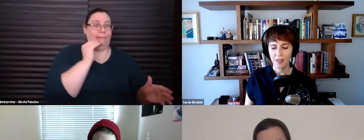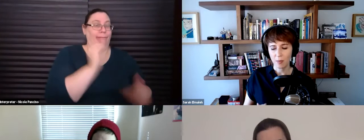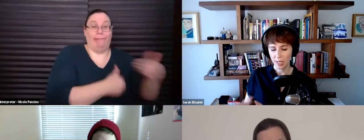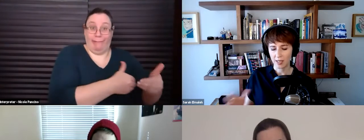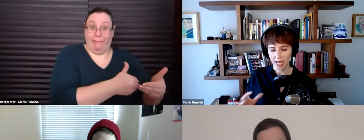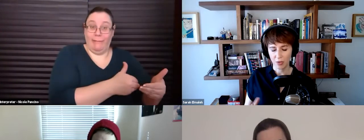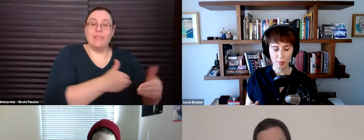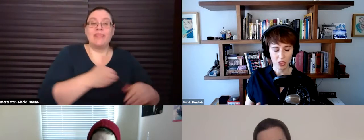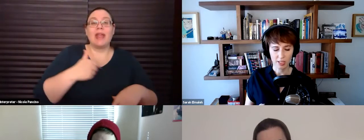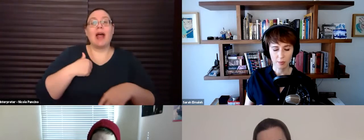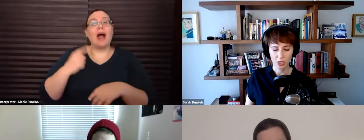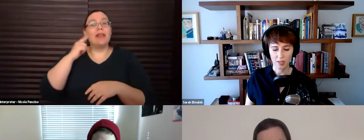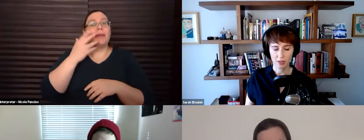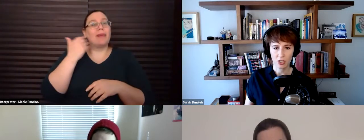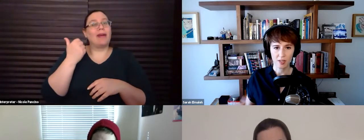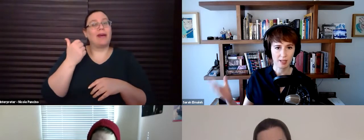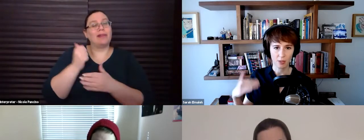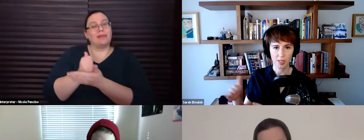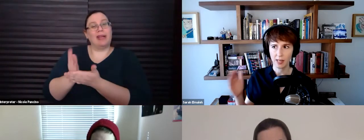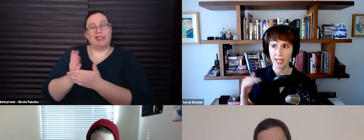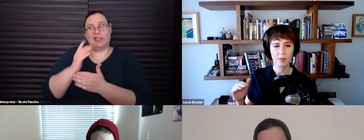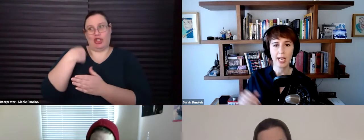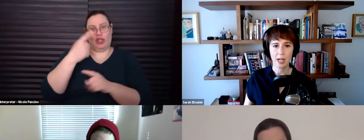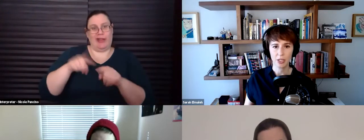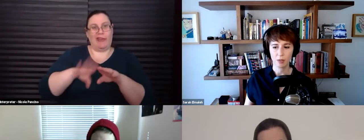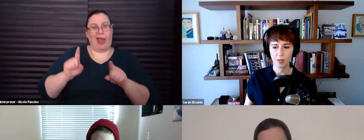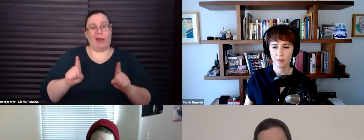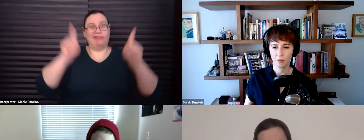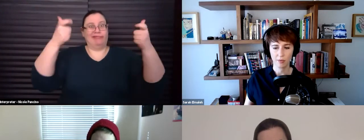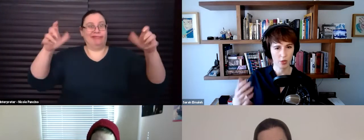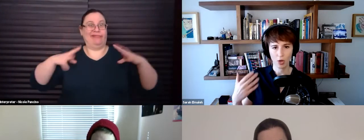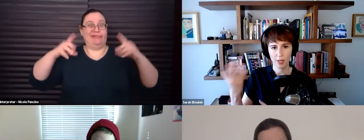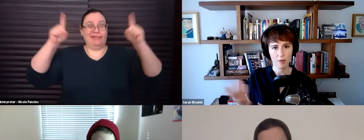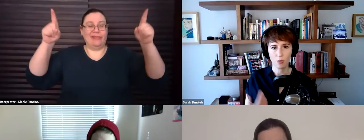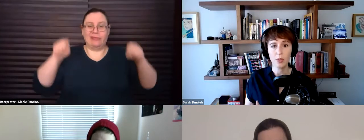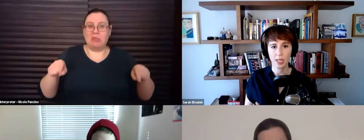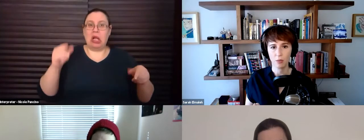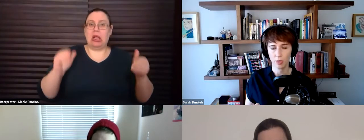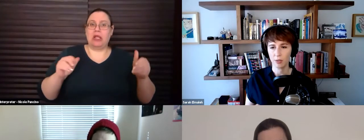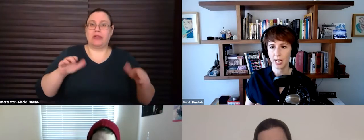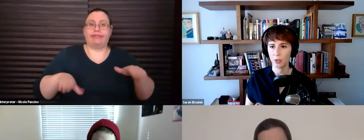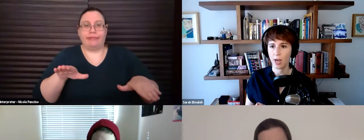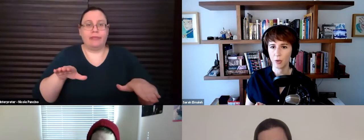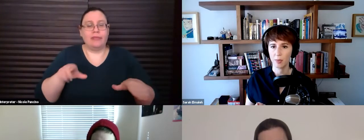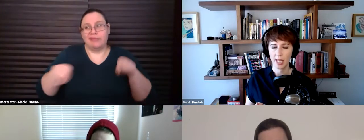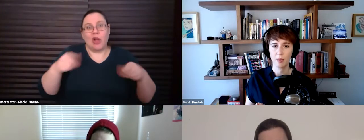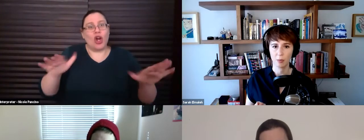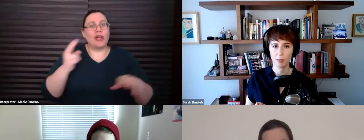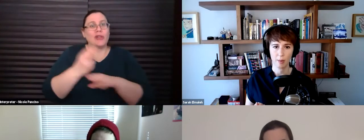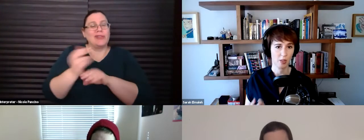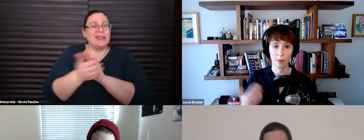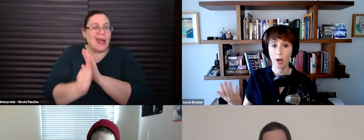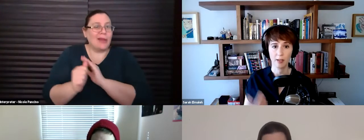Um, and I think because they had those budget, different budget considerations, there was less of a hiccup in terms of they were, they're already using, you know, talent who have home